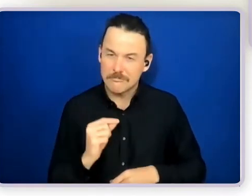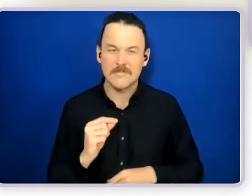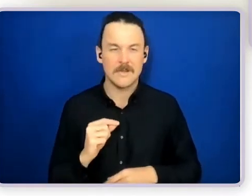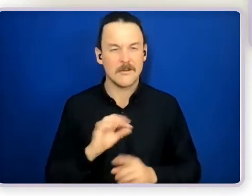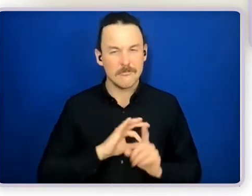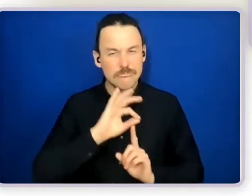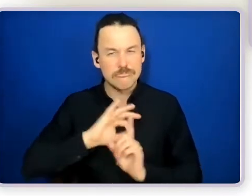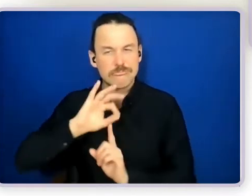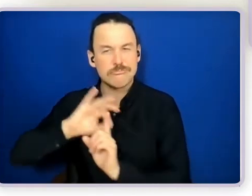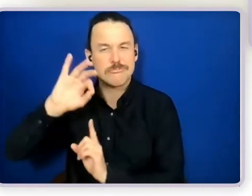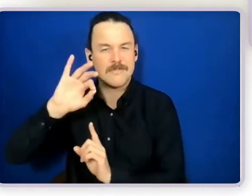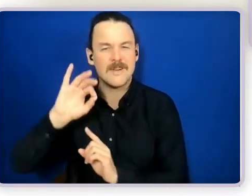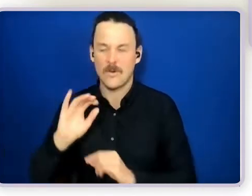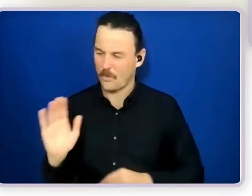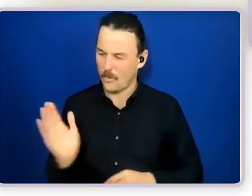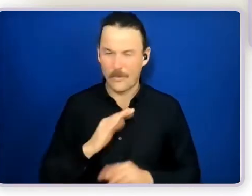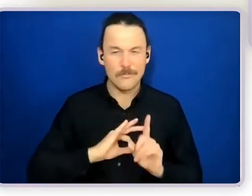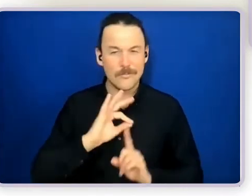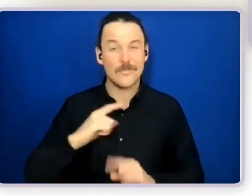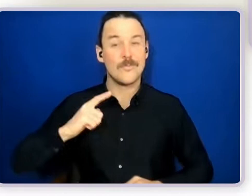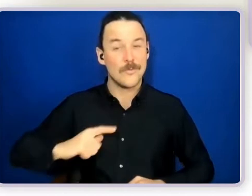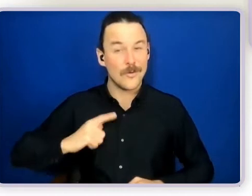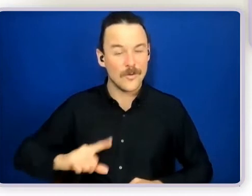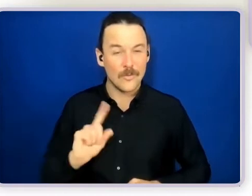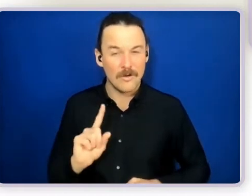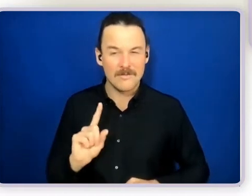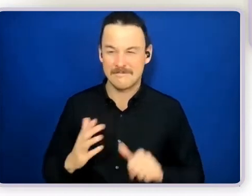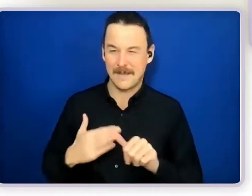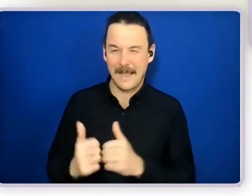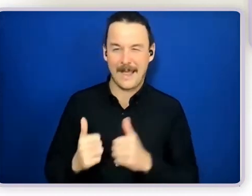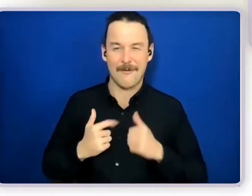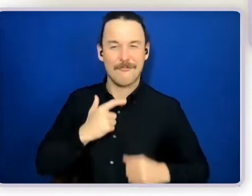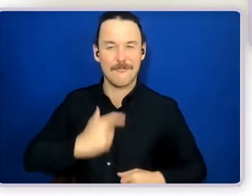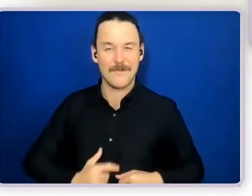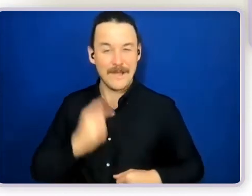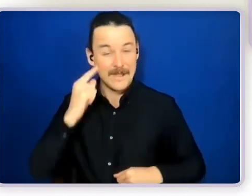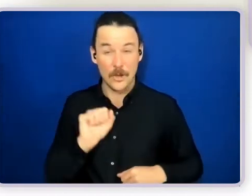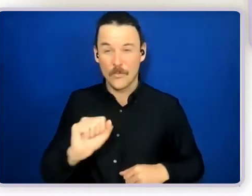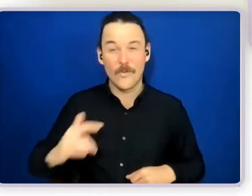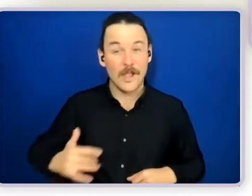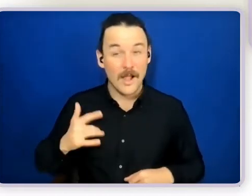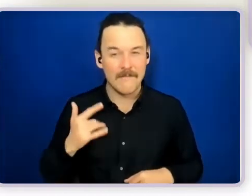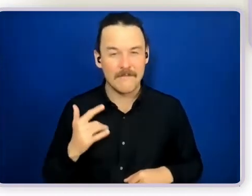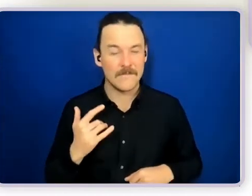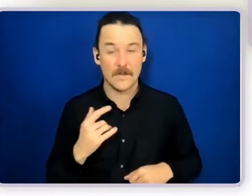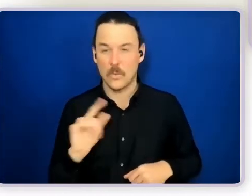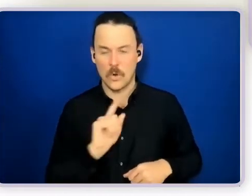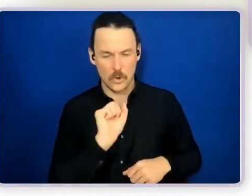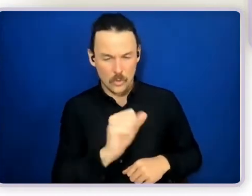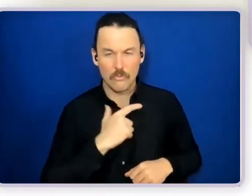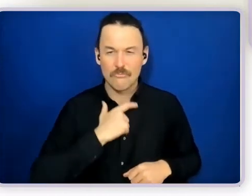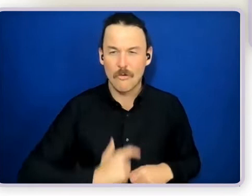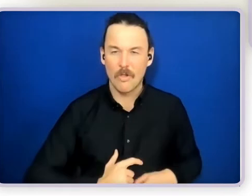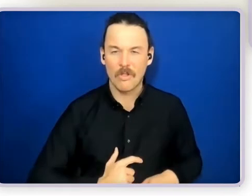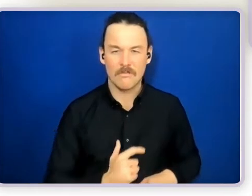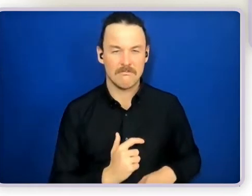in our lives. And if you just think for a moment for yourself about all of the valued roles that you may take up, and the importance of that, how